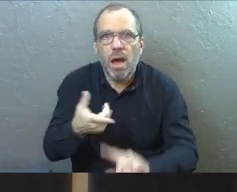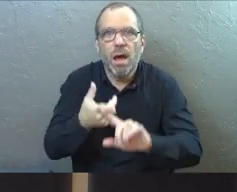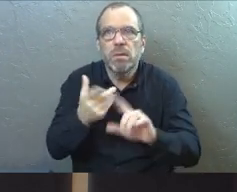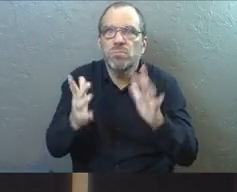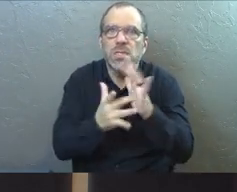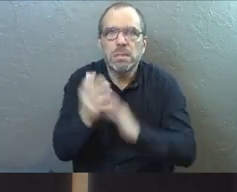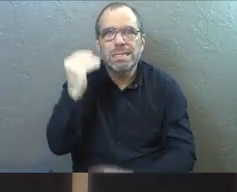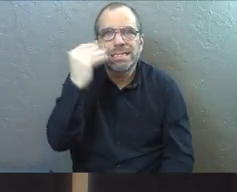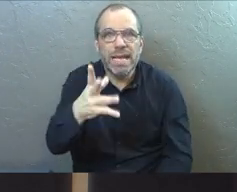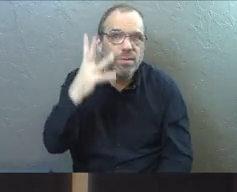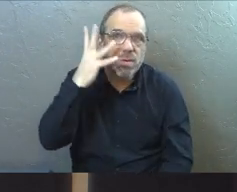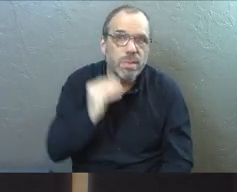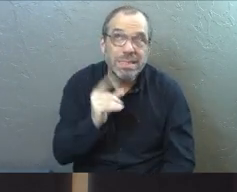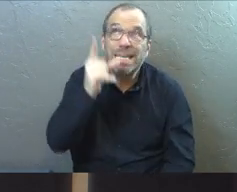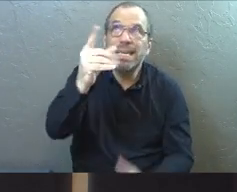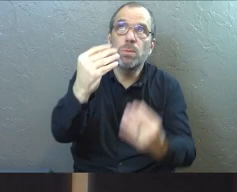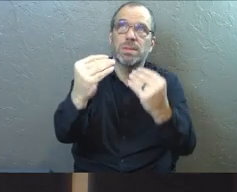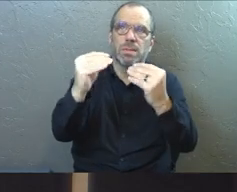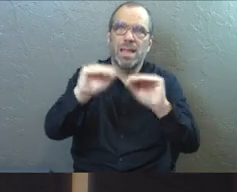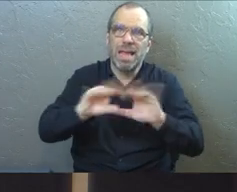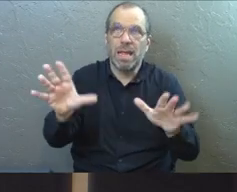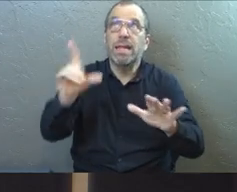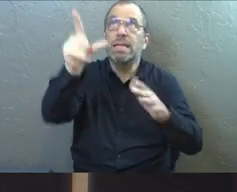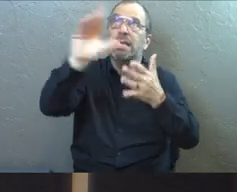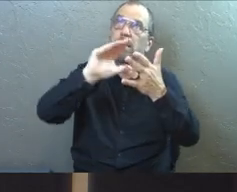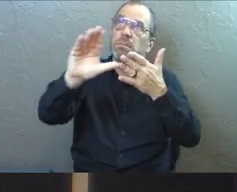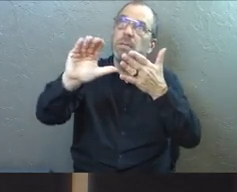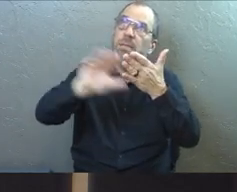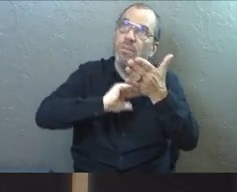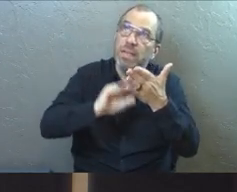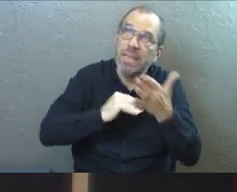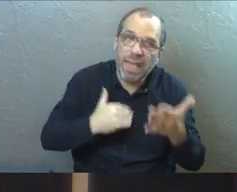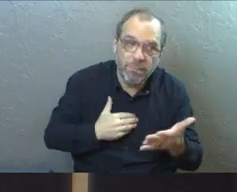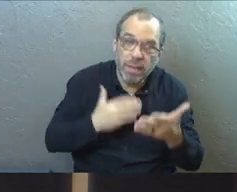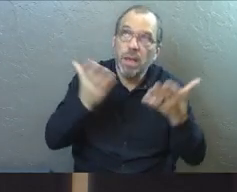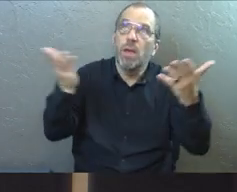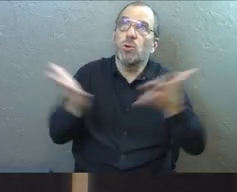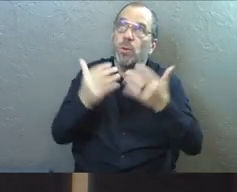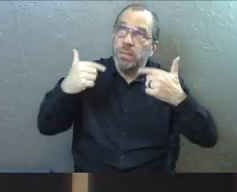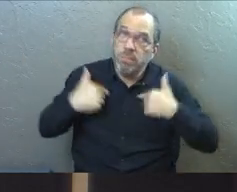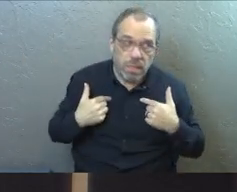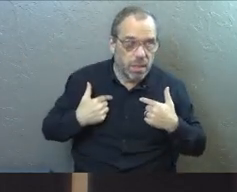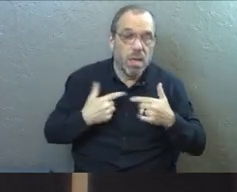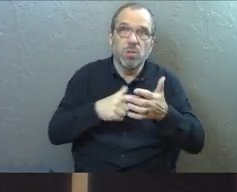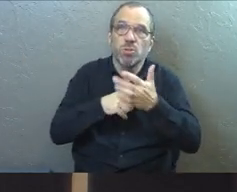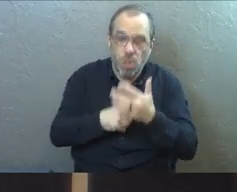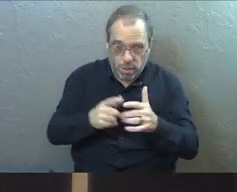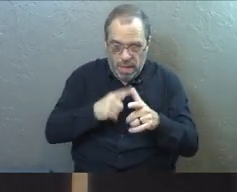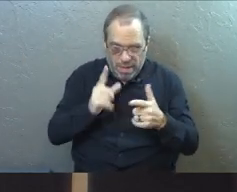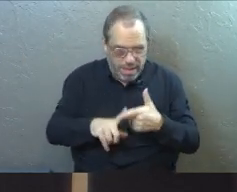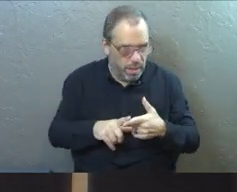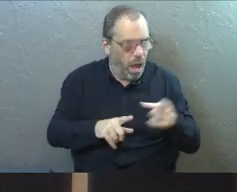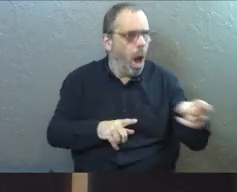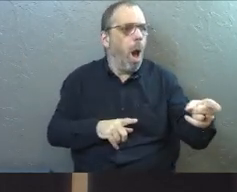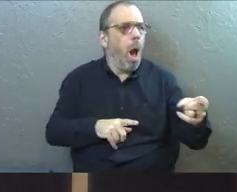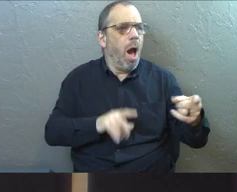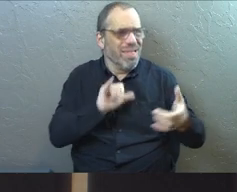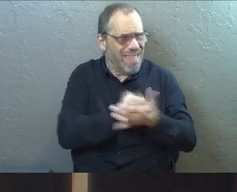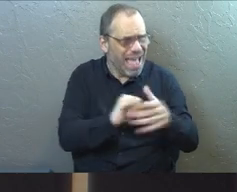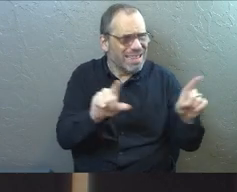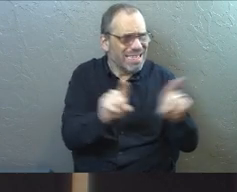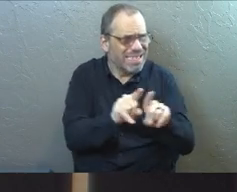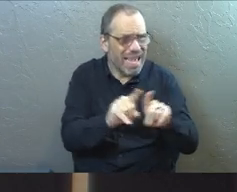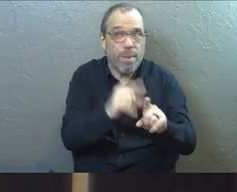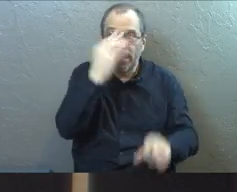him be the light of the world to us. We were forgiven. We were encouraged. We were shown what to do. And the moment I can do that for somebody else,